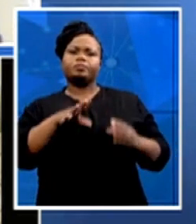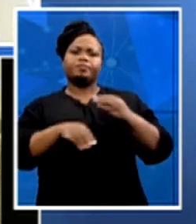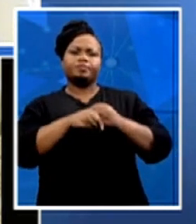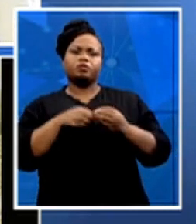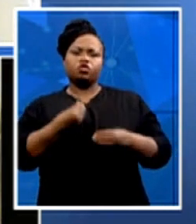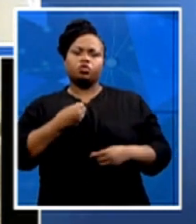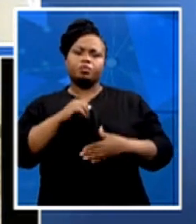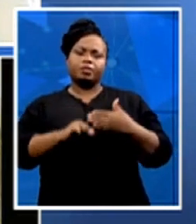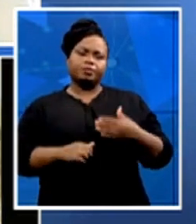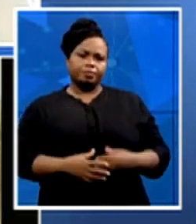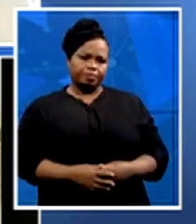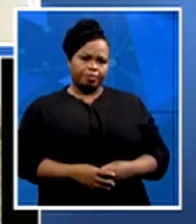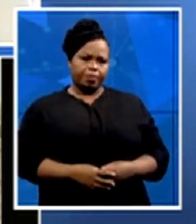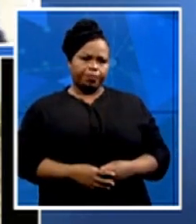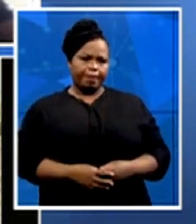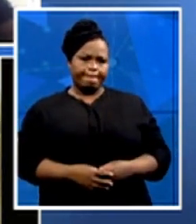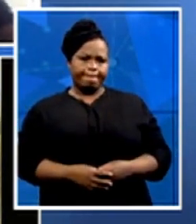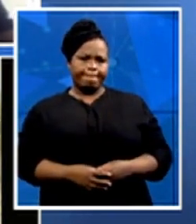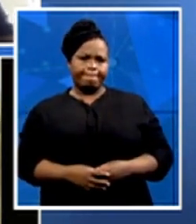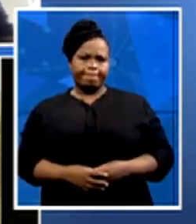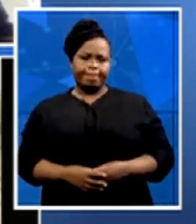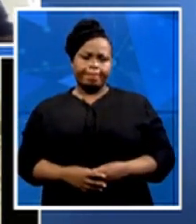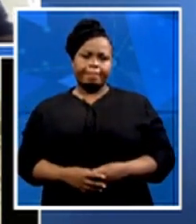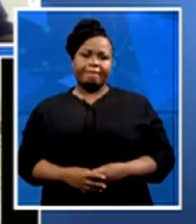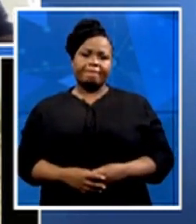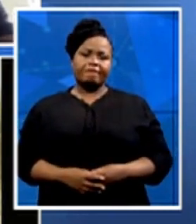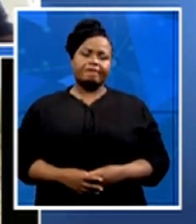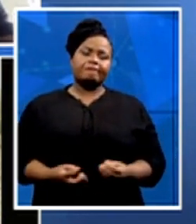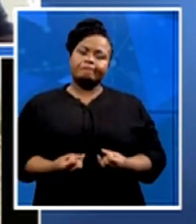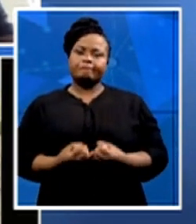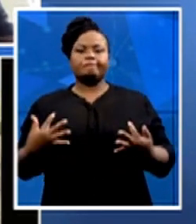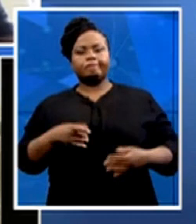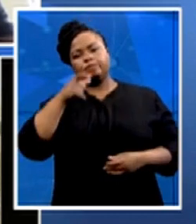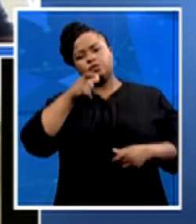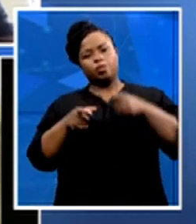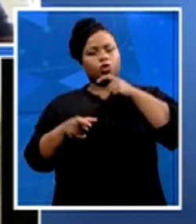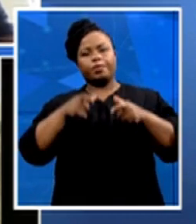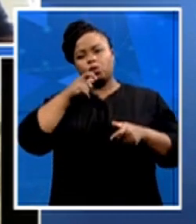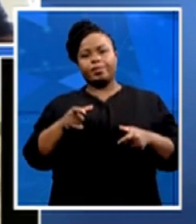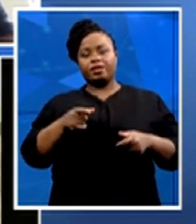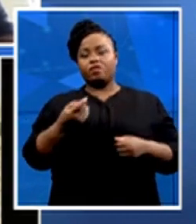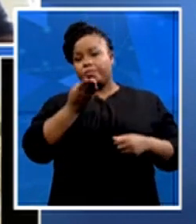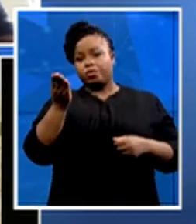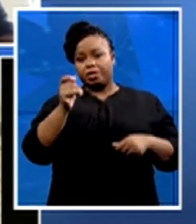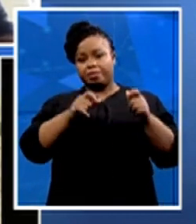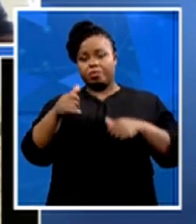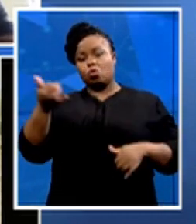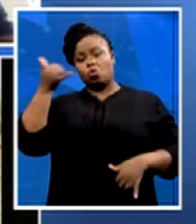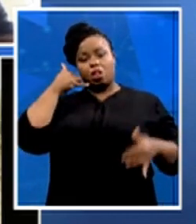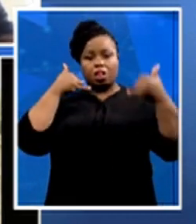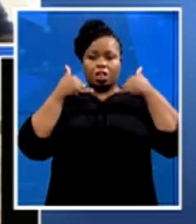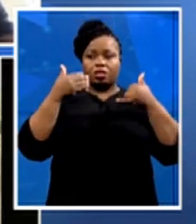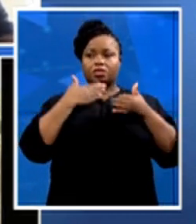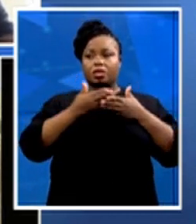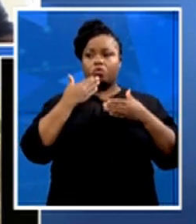A lot of points have been raised by your people on the line. And they are very, on point. Really,